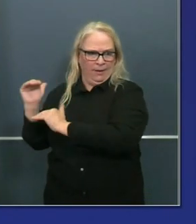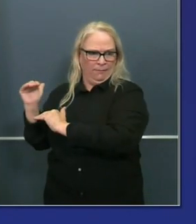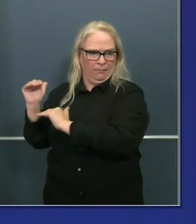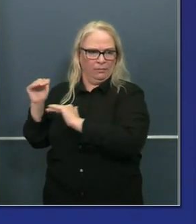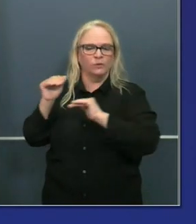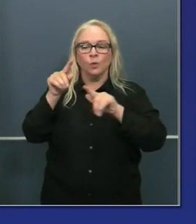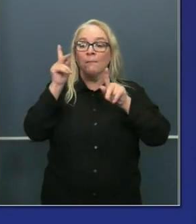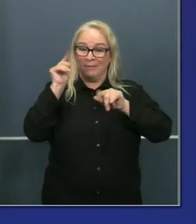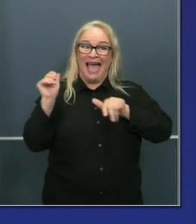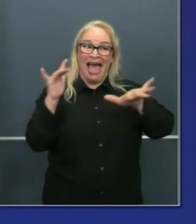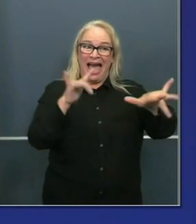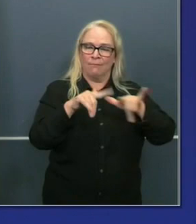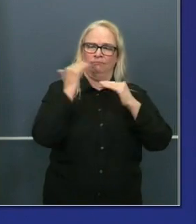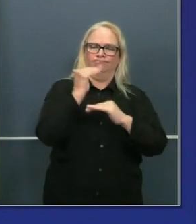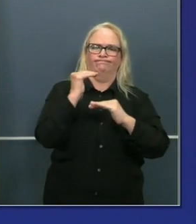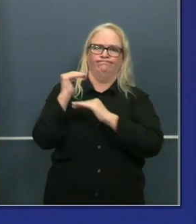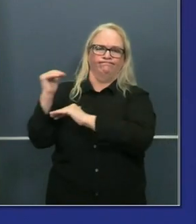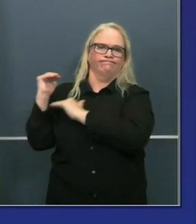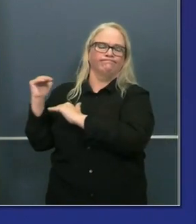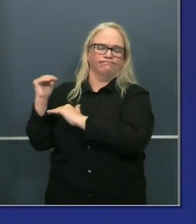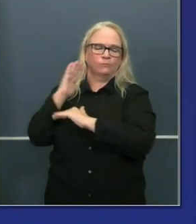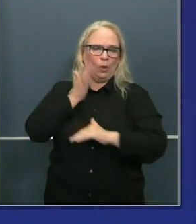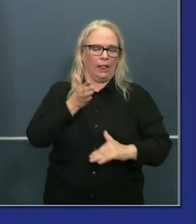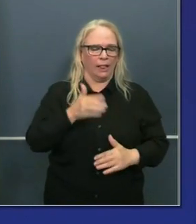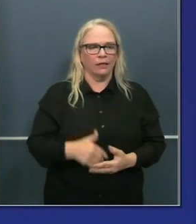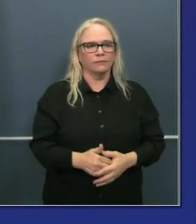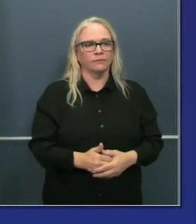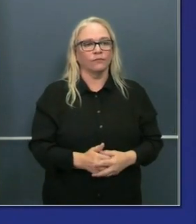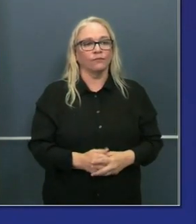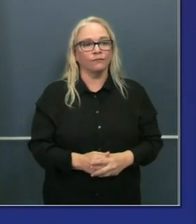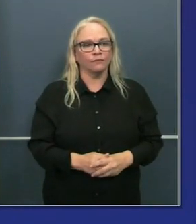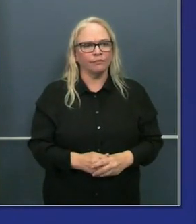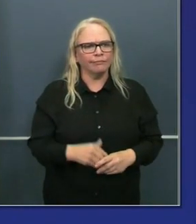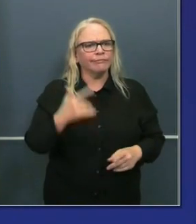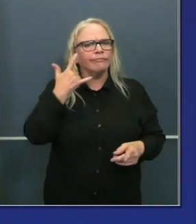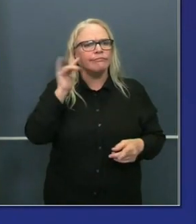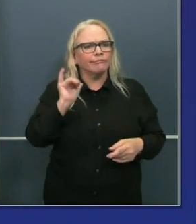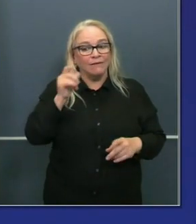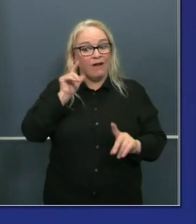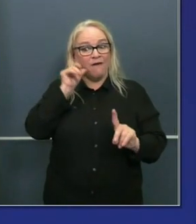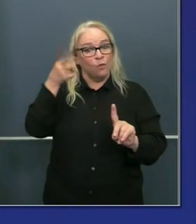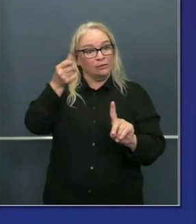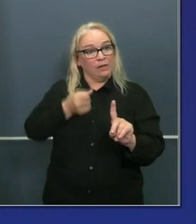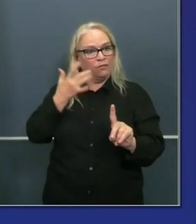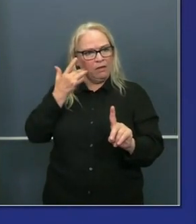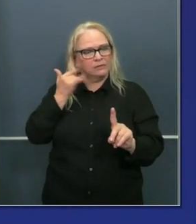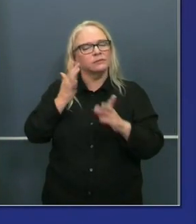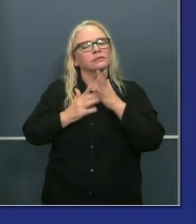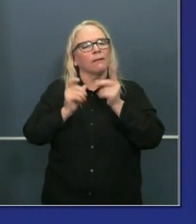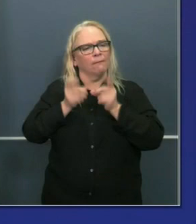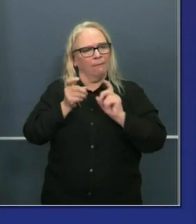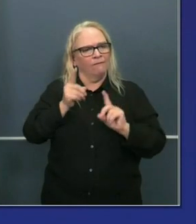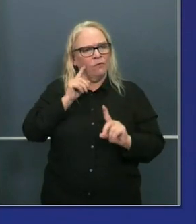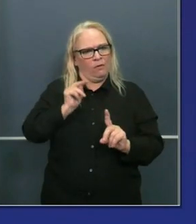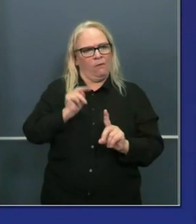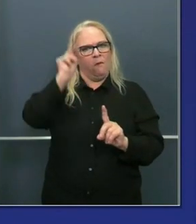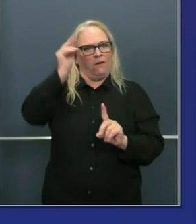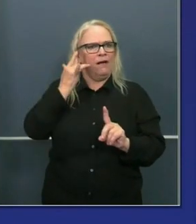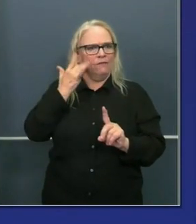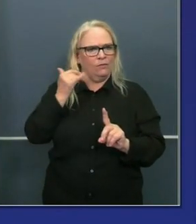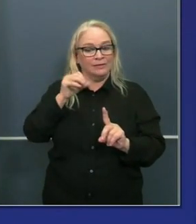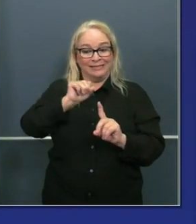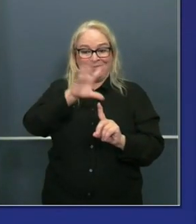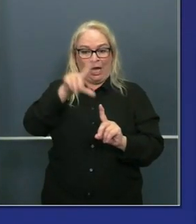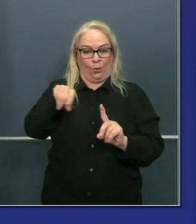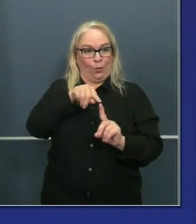in through the Bay Area and up along the north coast all the way up to Sonoma County. And that information is on our parks